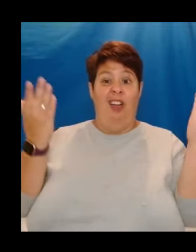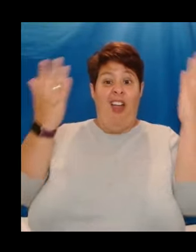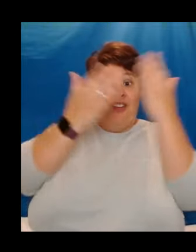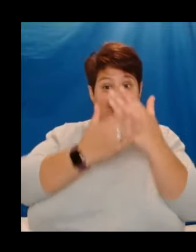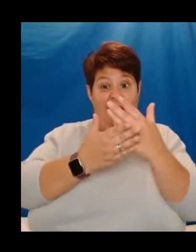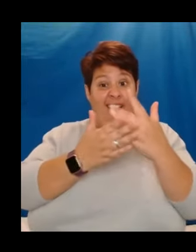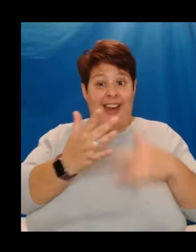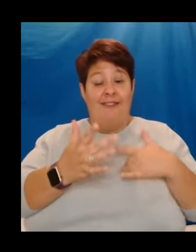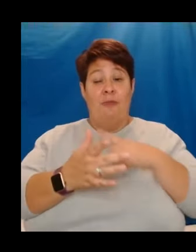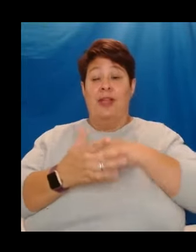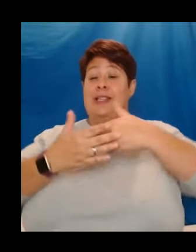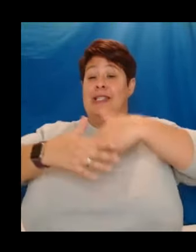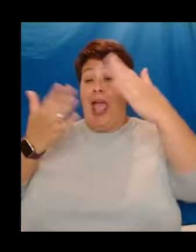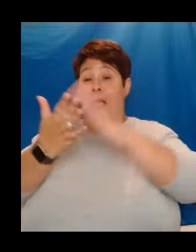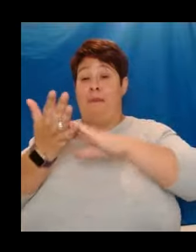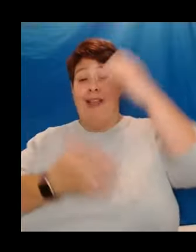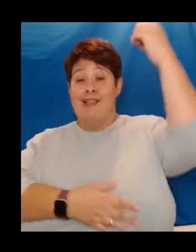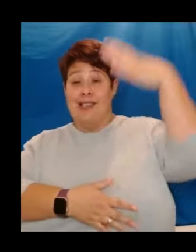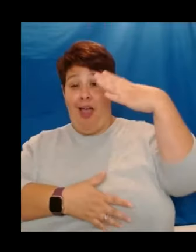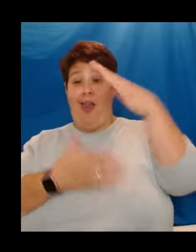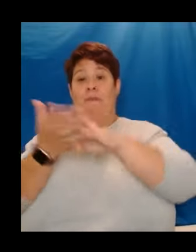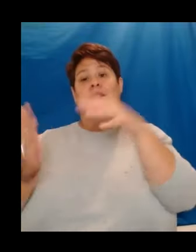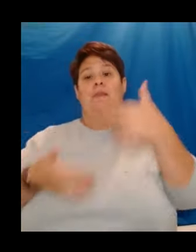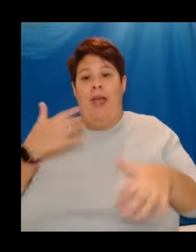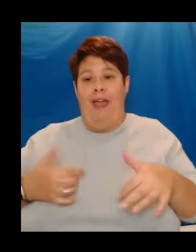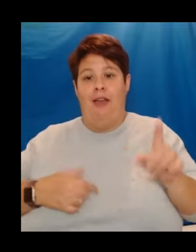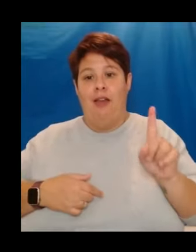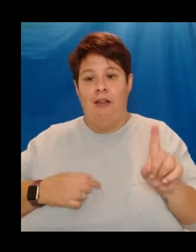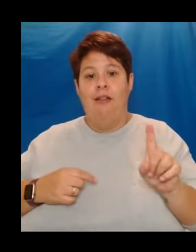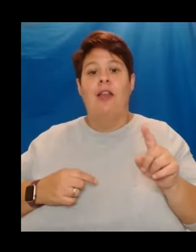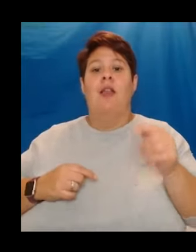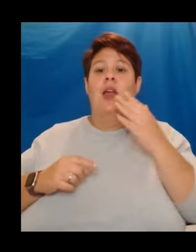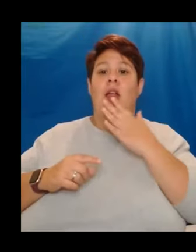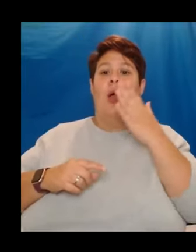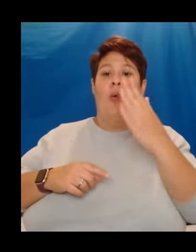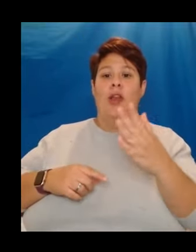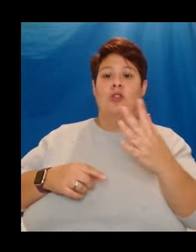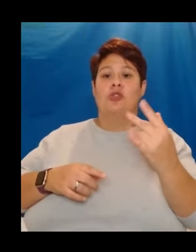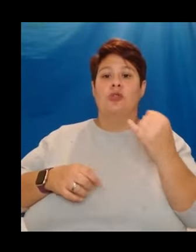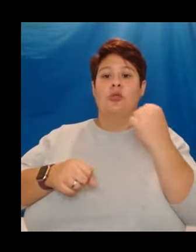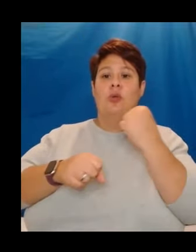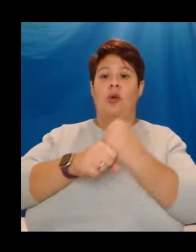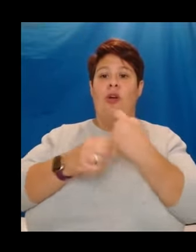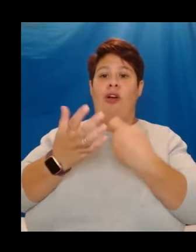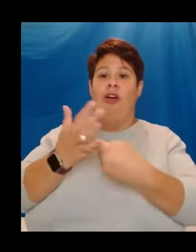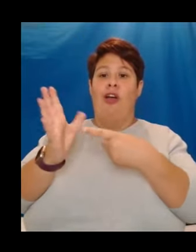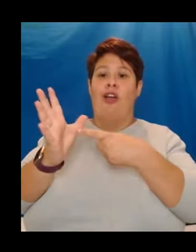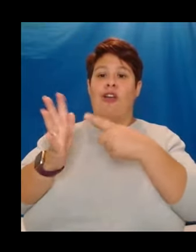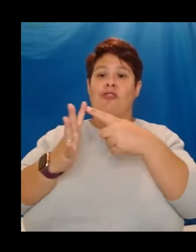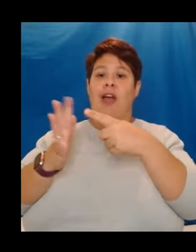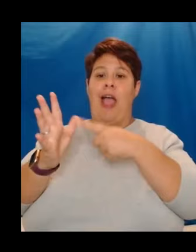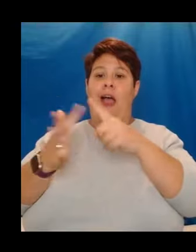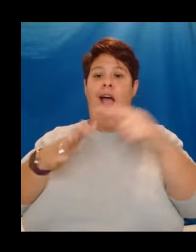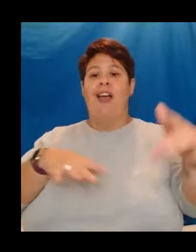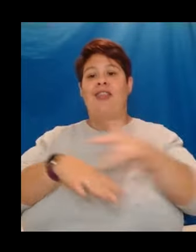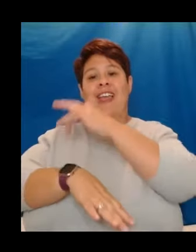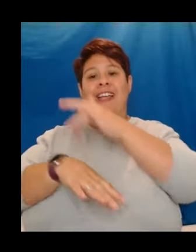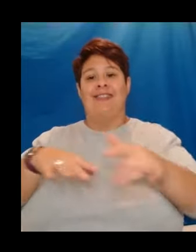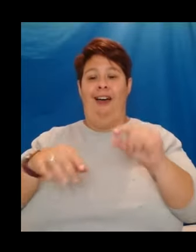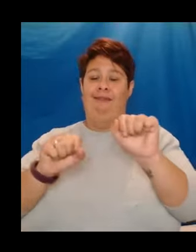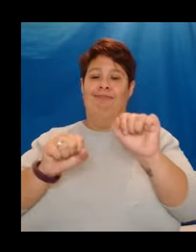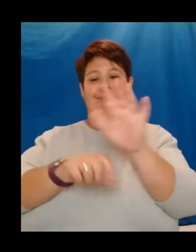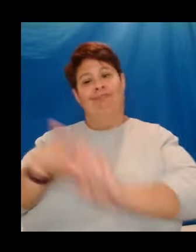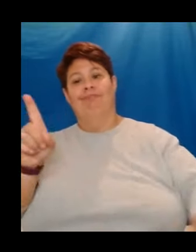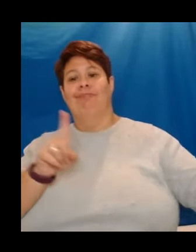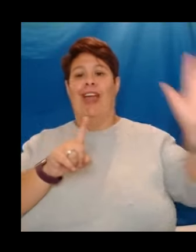sunlight, which meant pain. Then I went to a grey eye theatre company, Open Day, the national theatre of disability in this